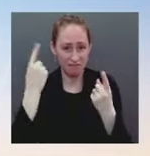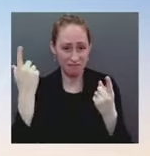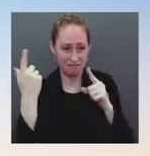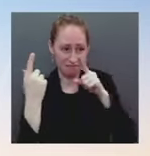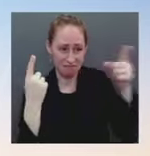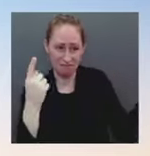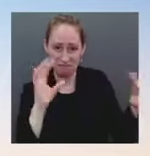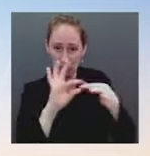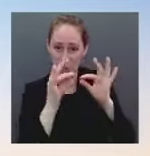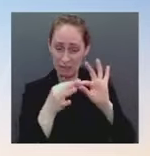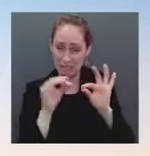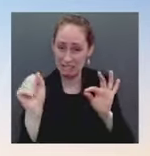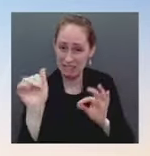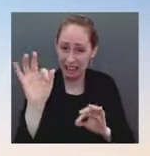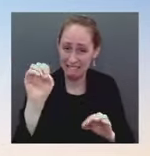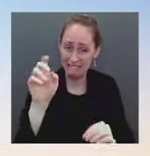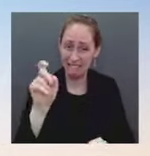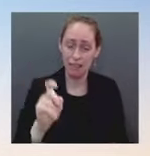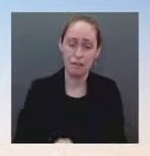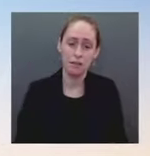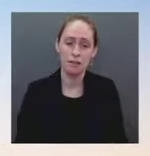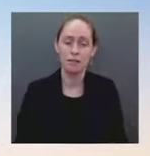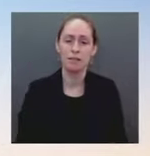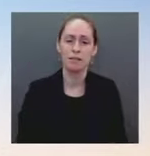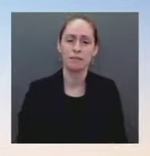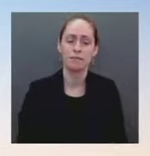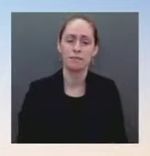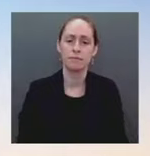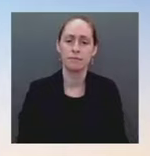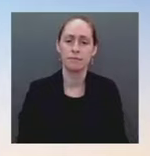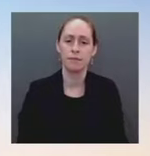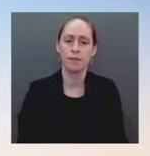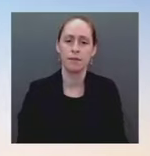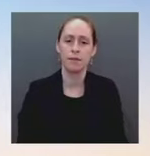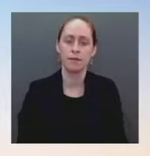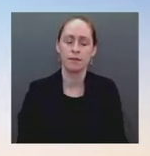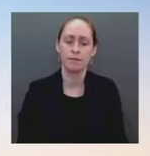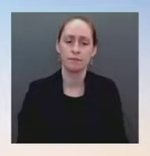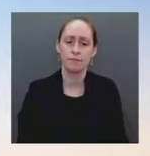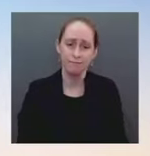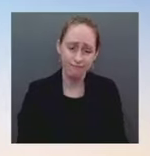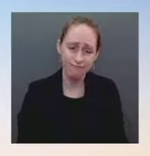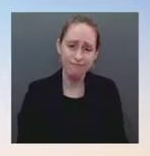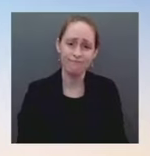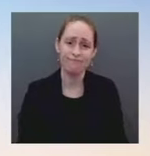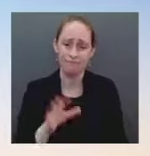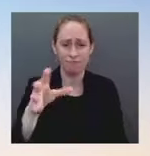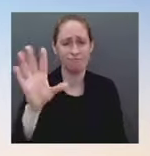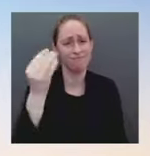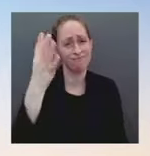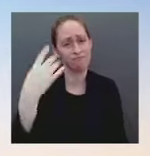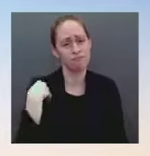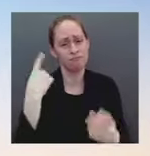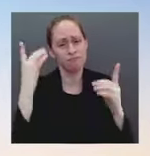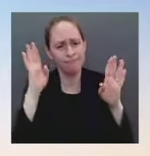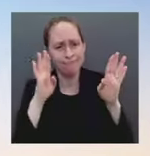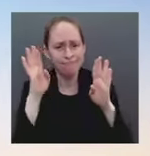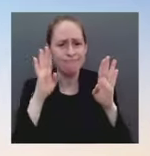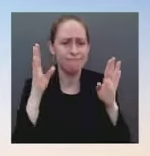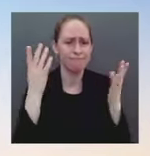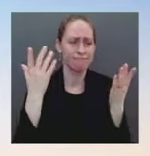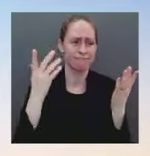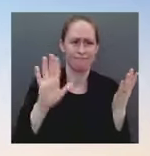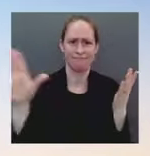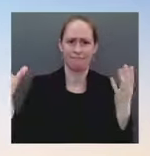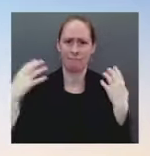And as you know, unrelated, all related, I guess, we made a decision not to send a delegation. It was not related to that.